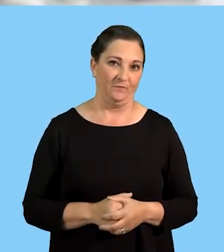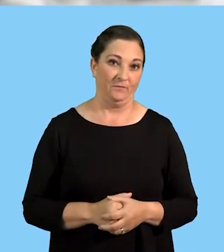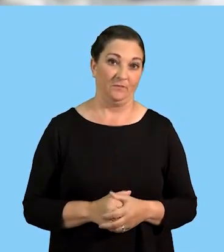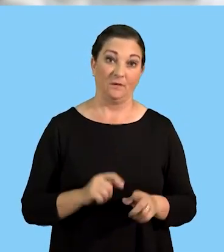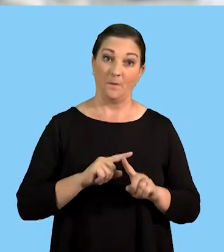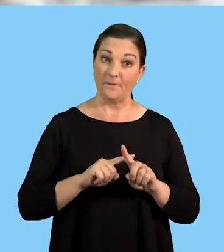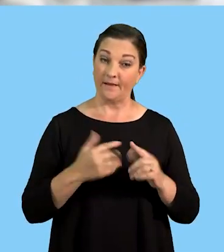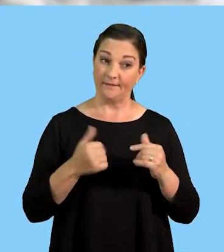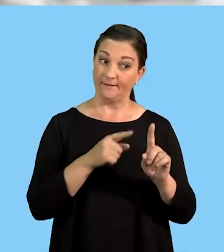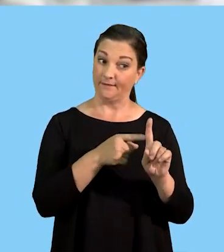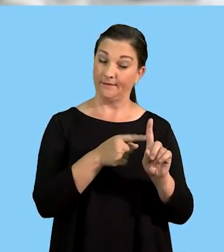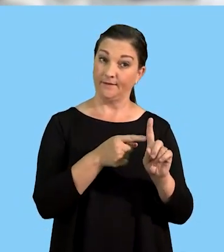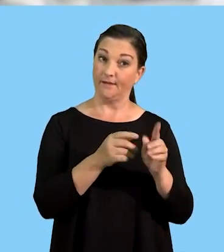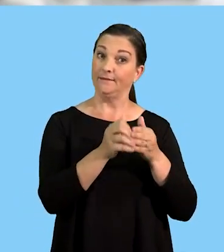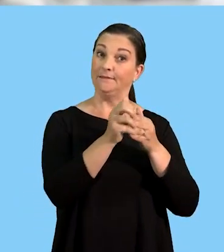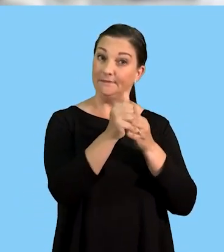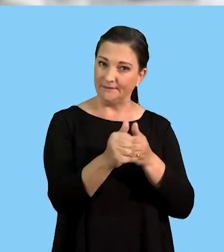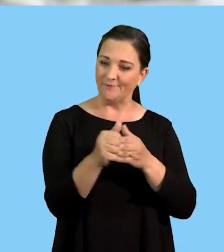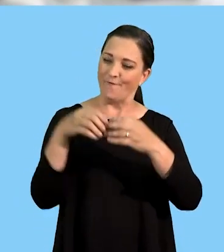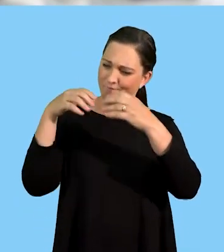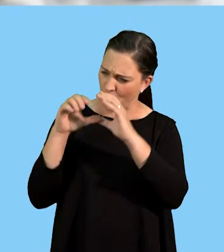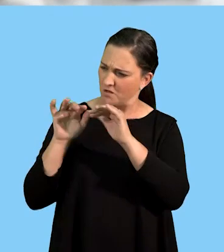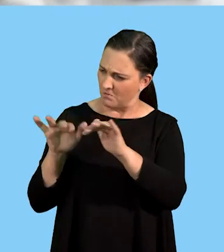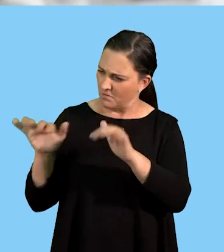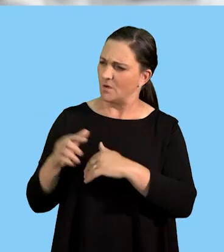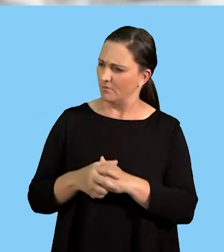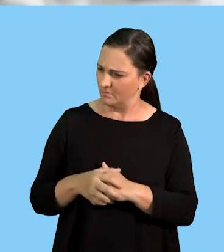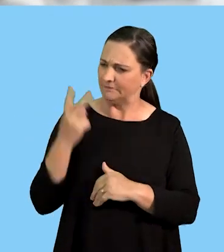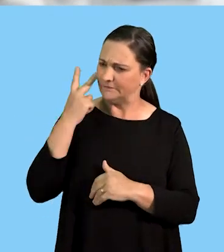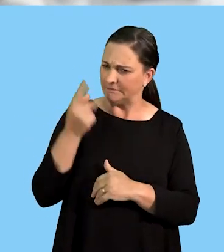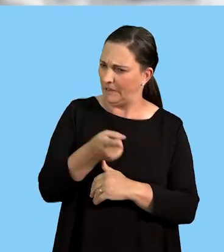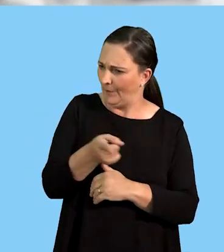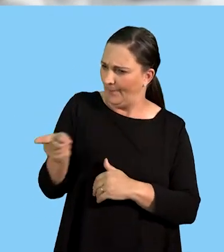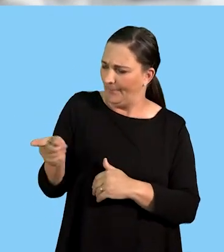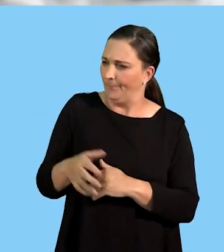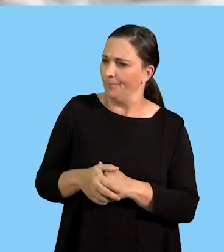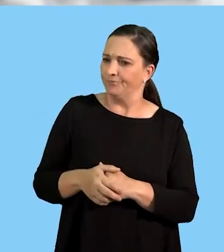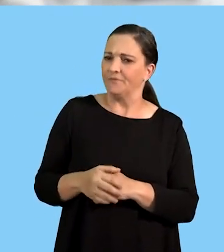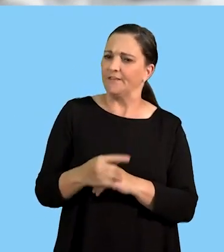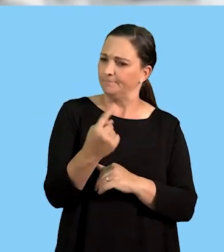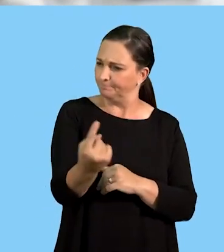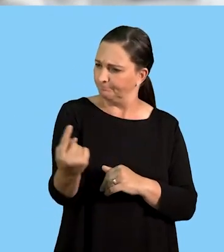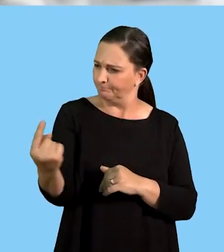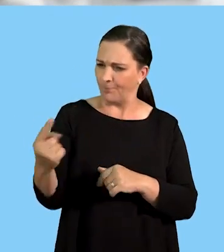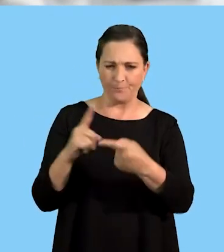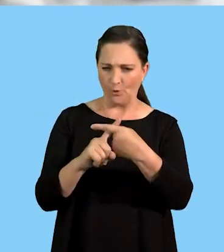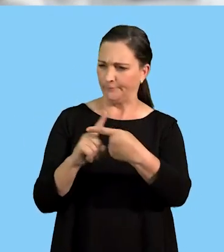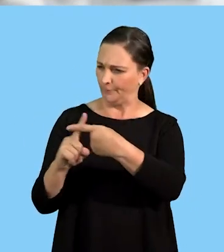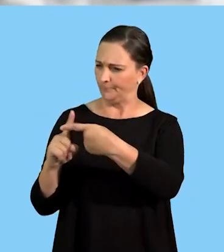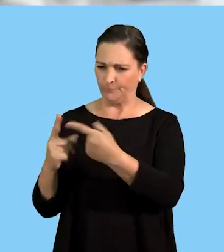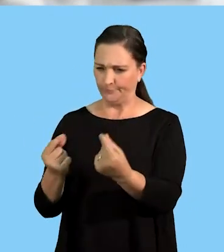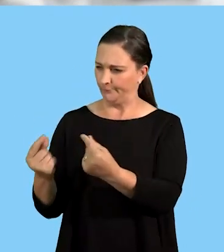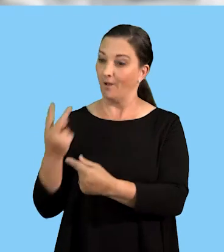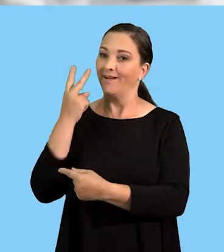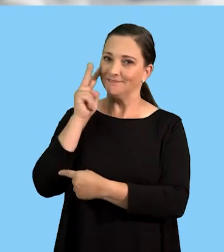leaders are people-orientated because they will be now positive and they will see their subordinates for every positive thing they do.